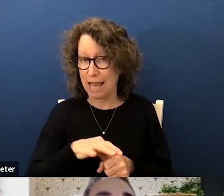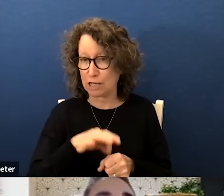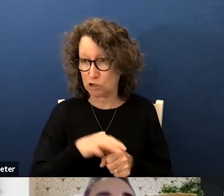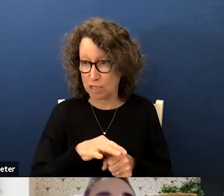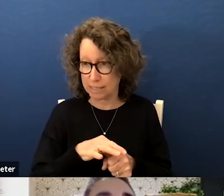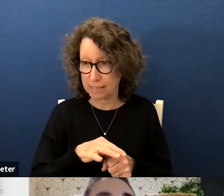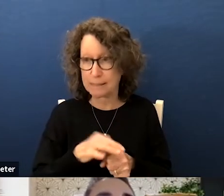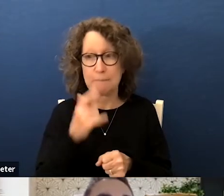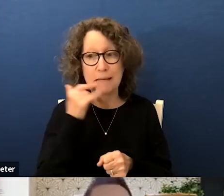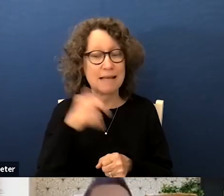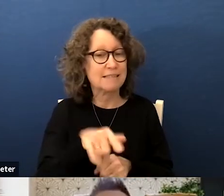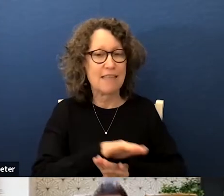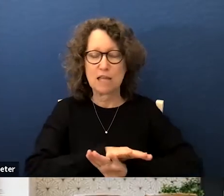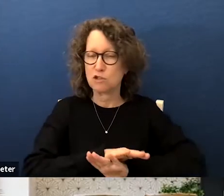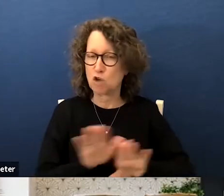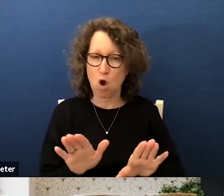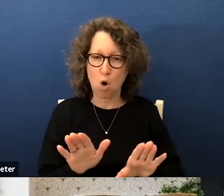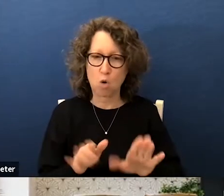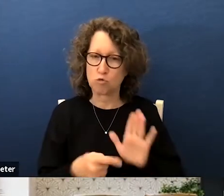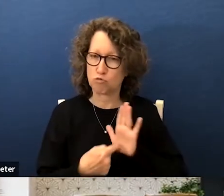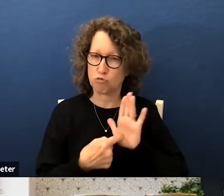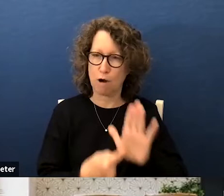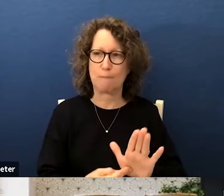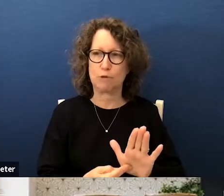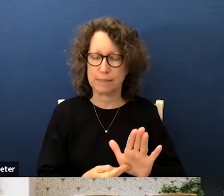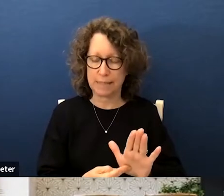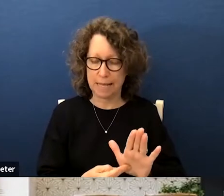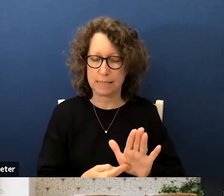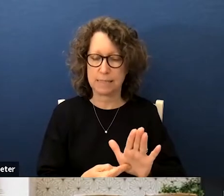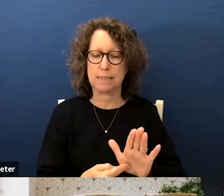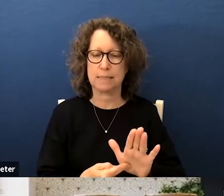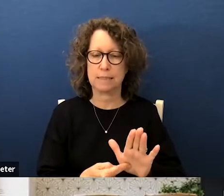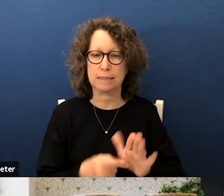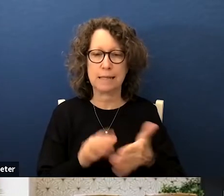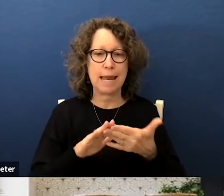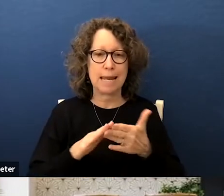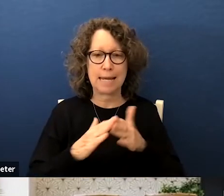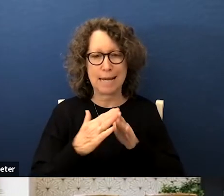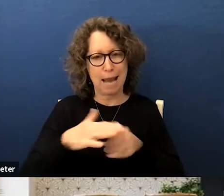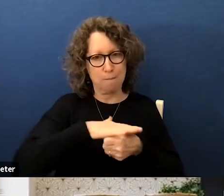because they do not represent neighborhoods